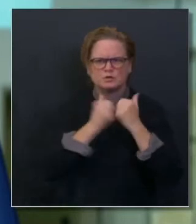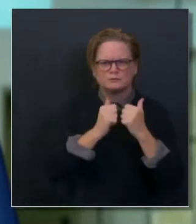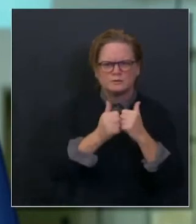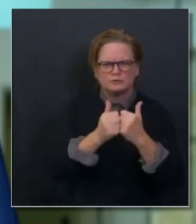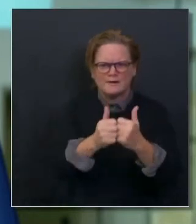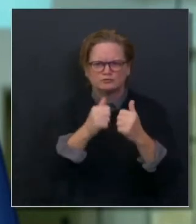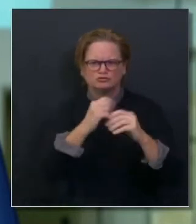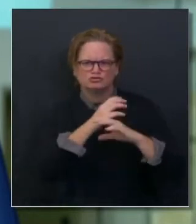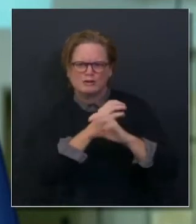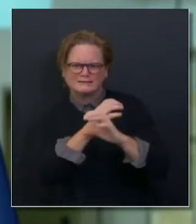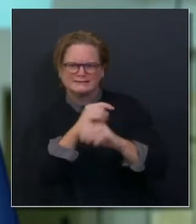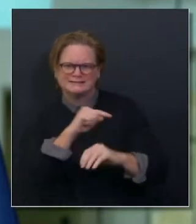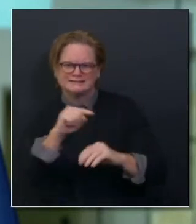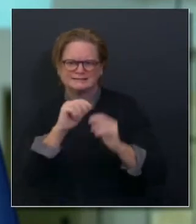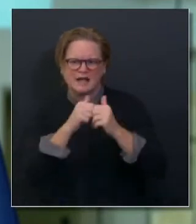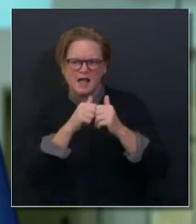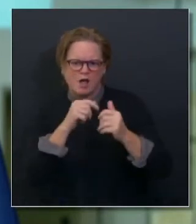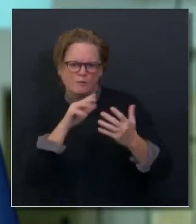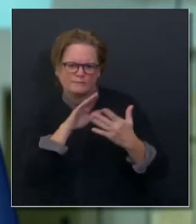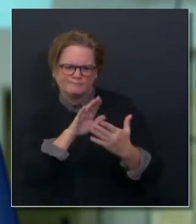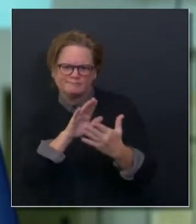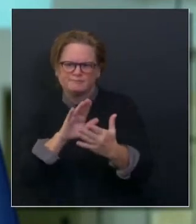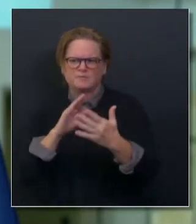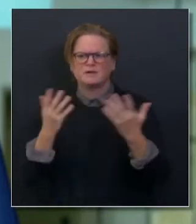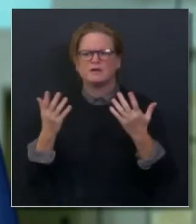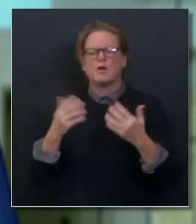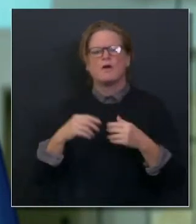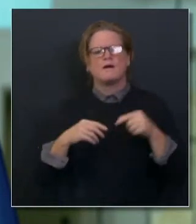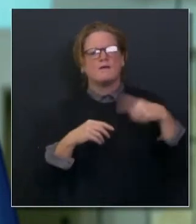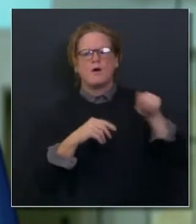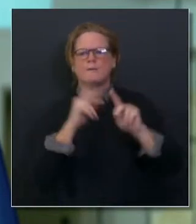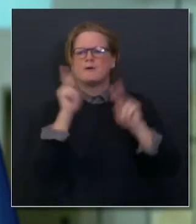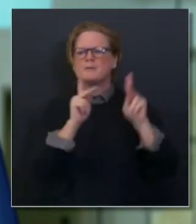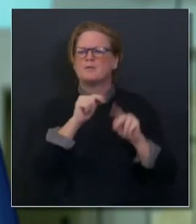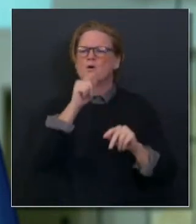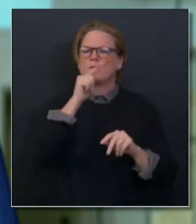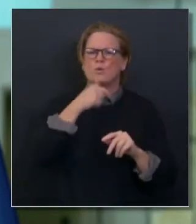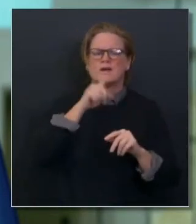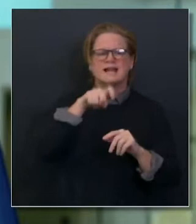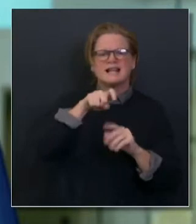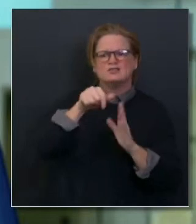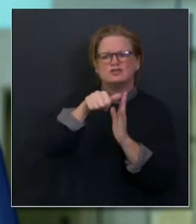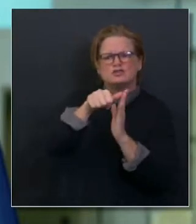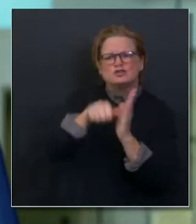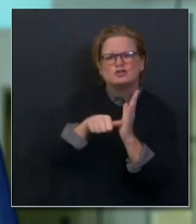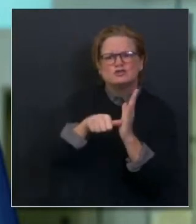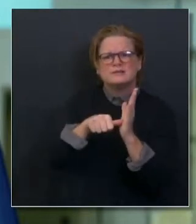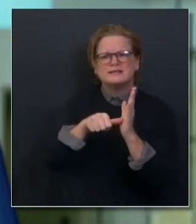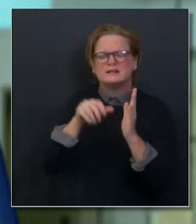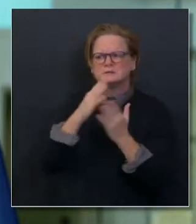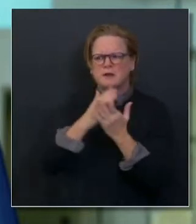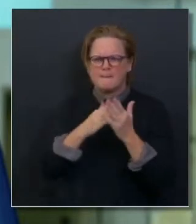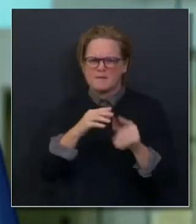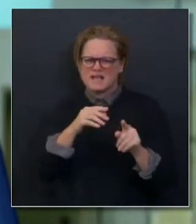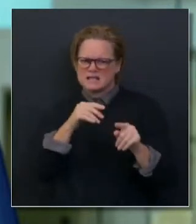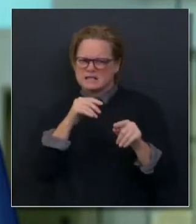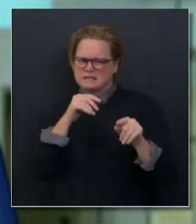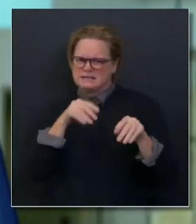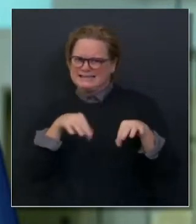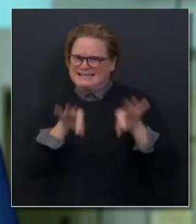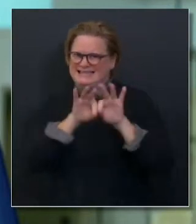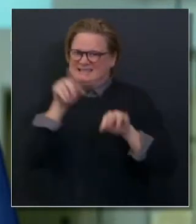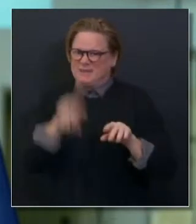surgeries, not just elected surgeries, looking at traditional and nontraditional ways of providing surge